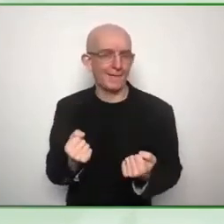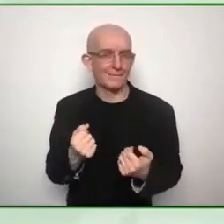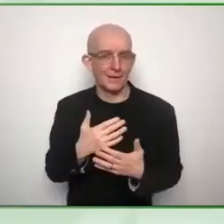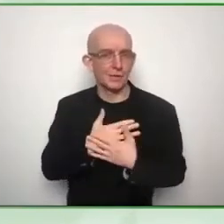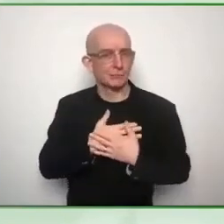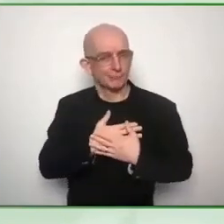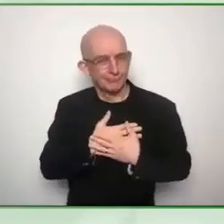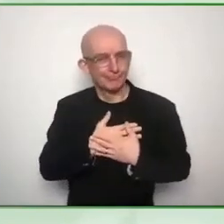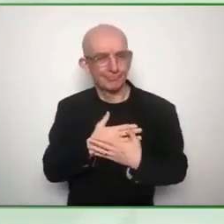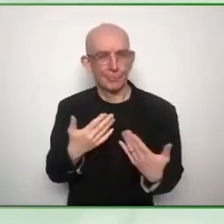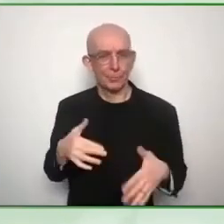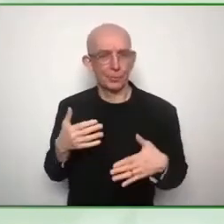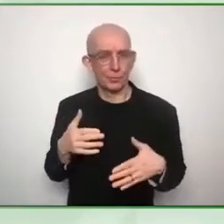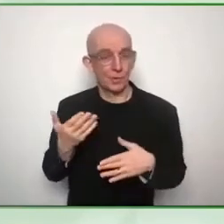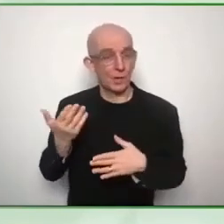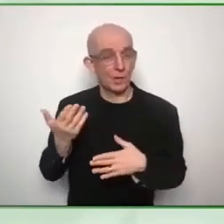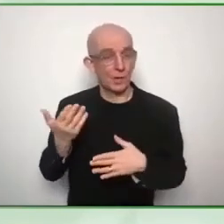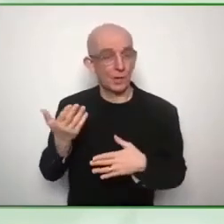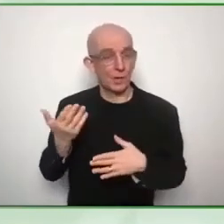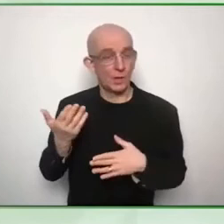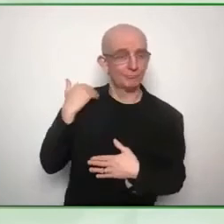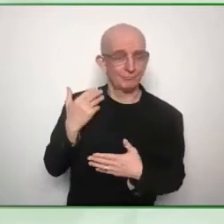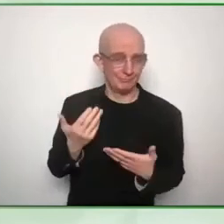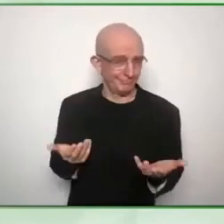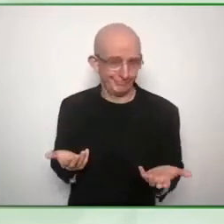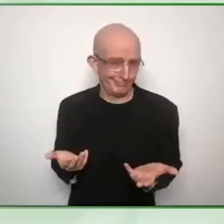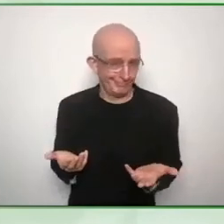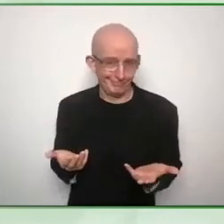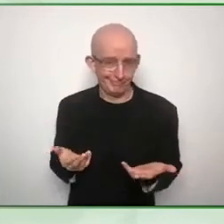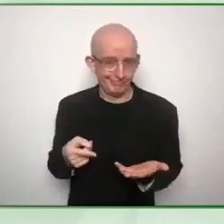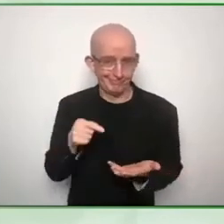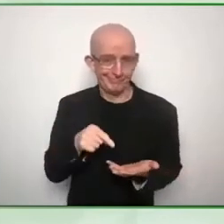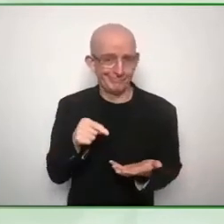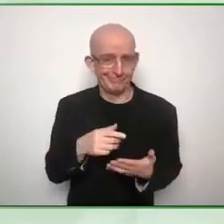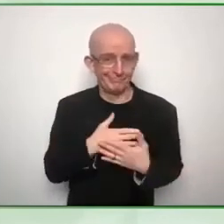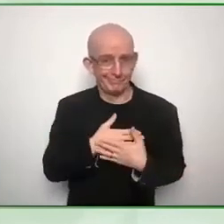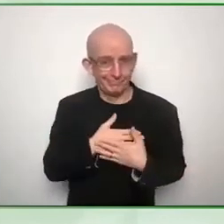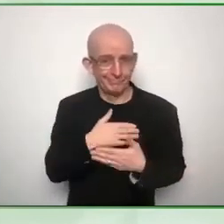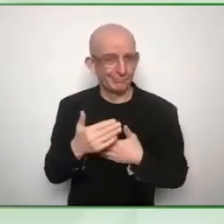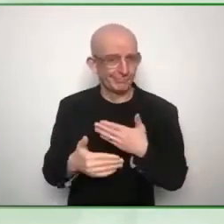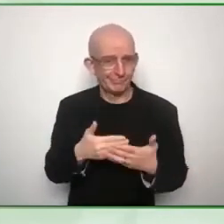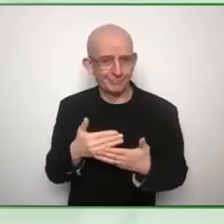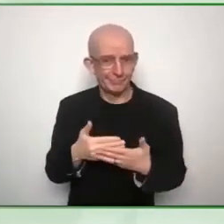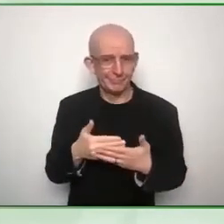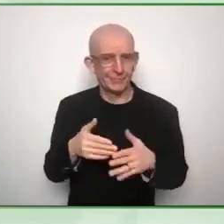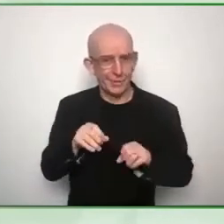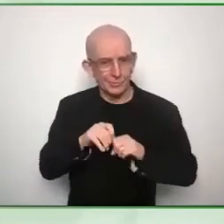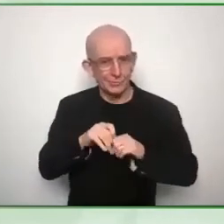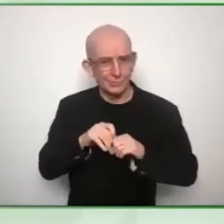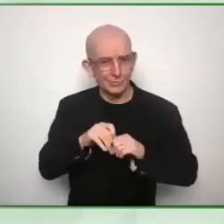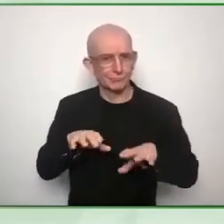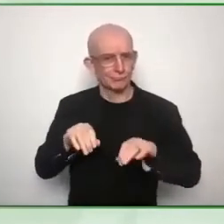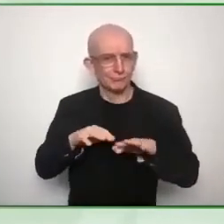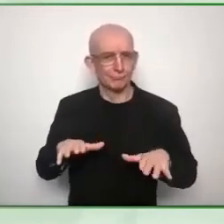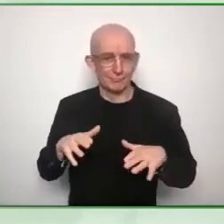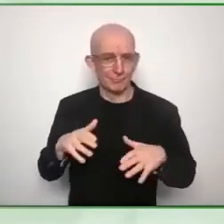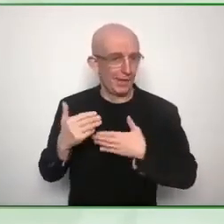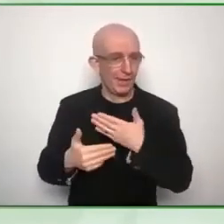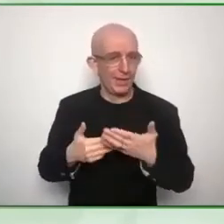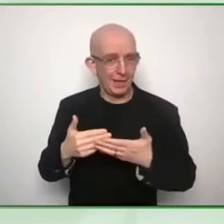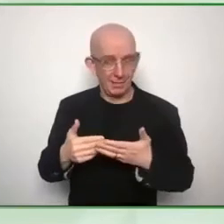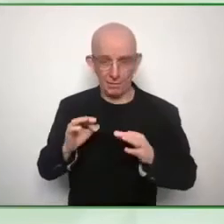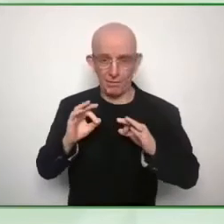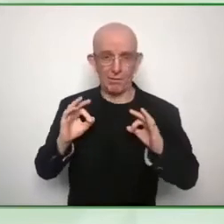because uh some key organizations did take up take the time to make our powers that be